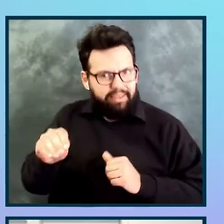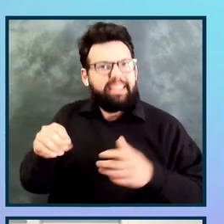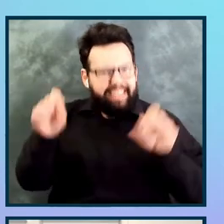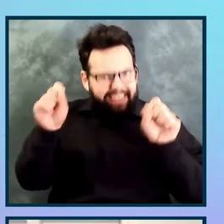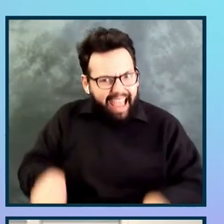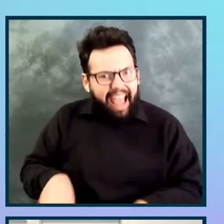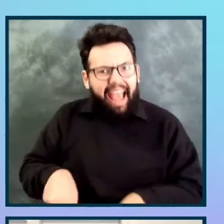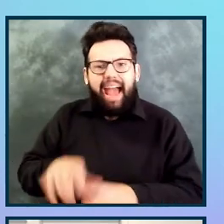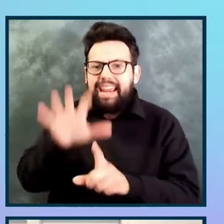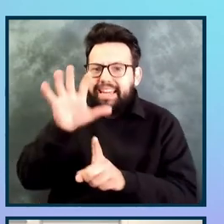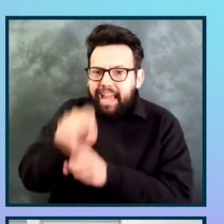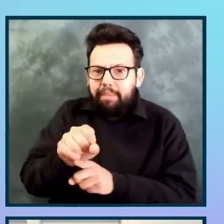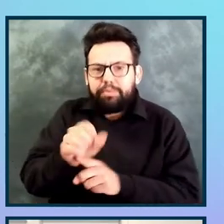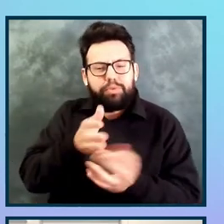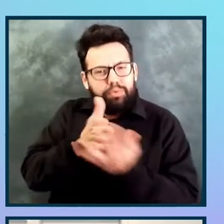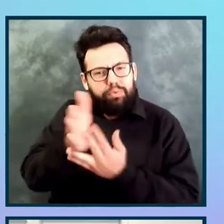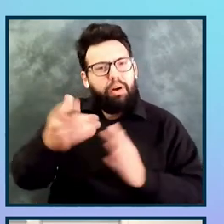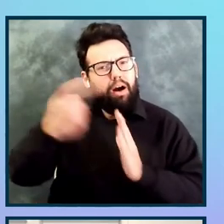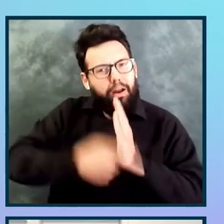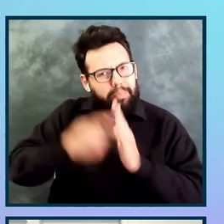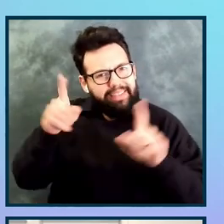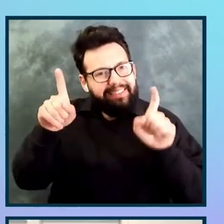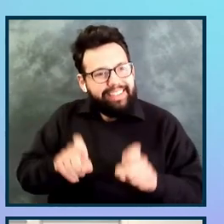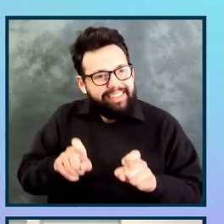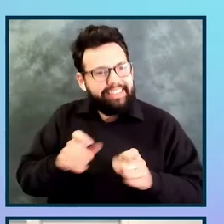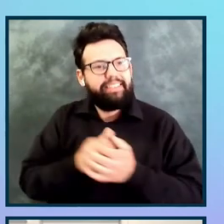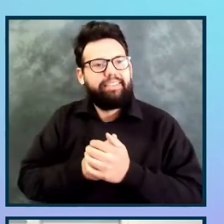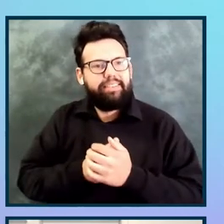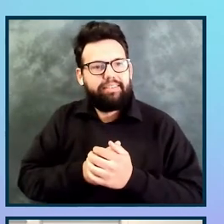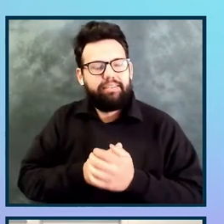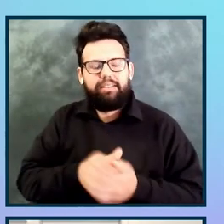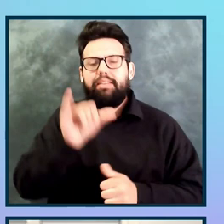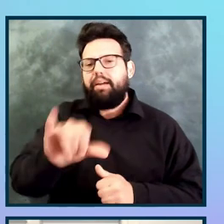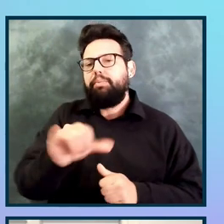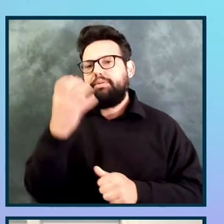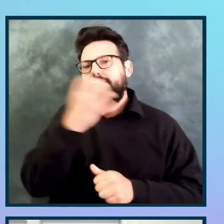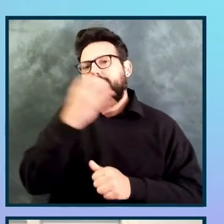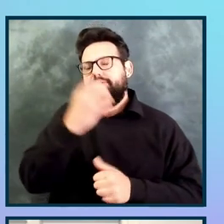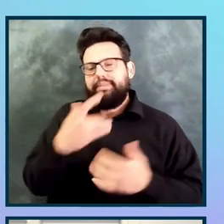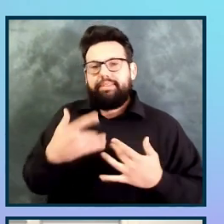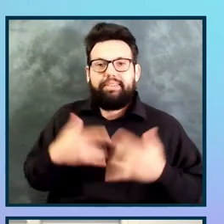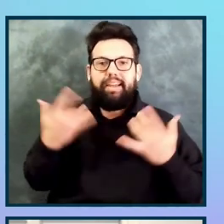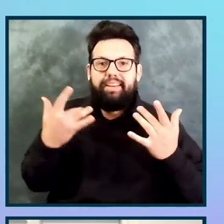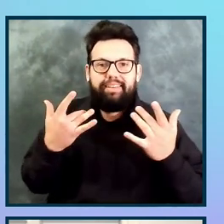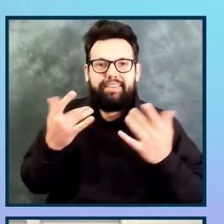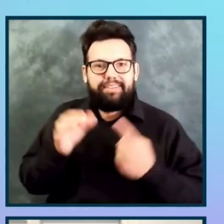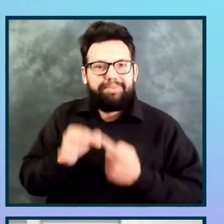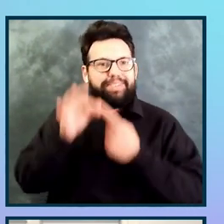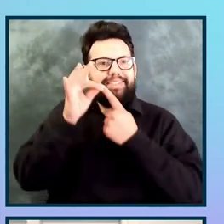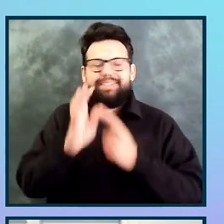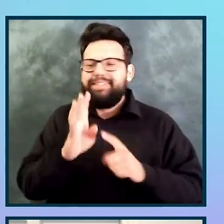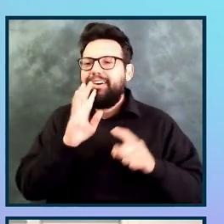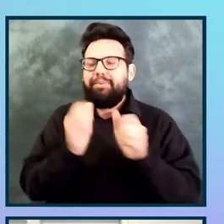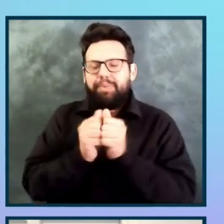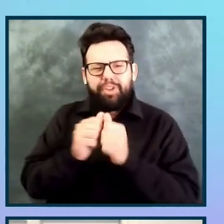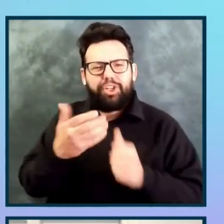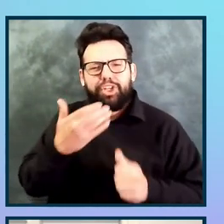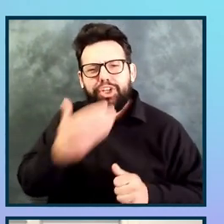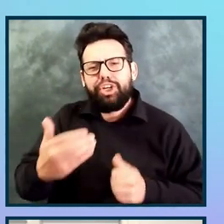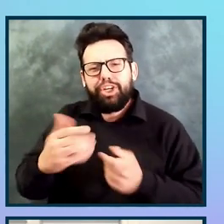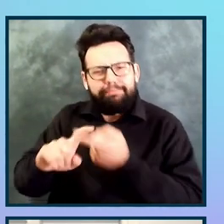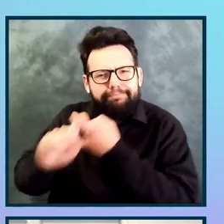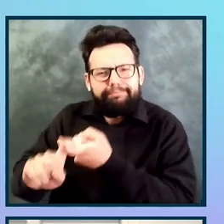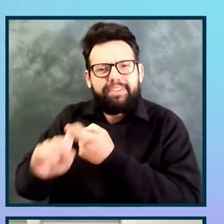And so, I found that really exciting, especially talking with a good friend, Glenda Sims, about this